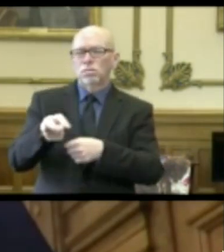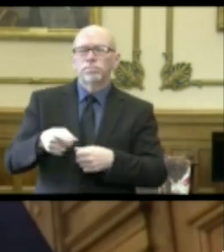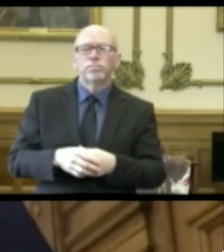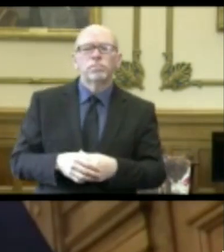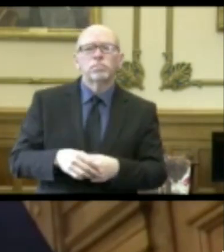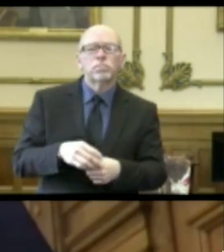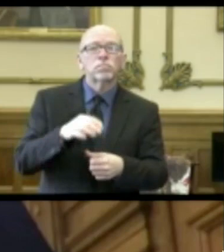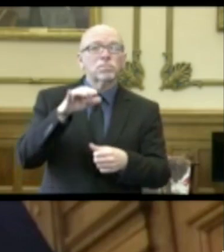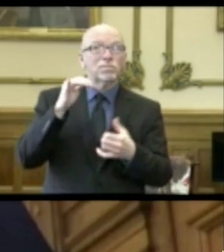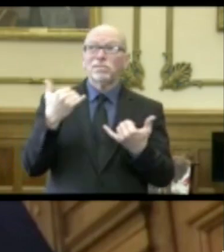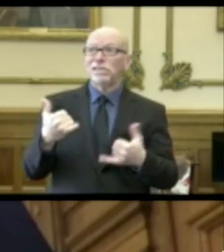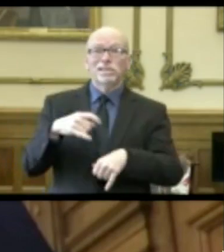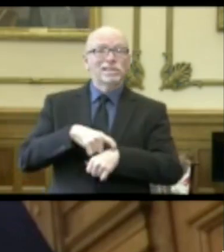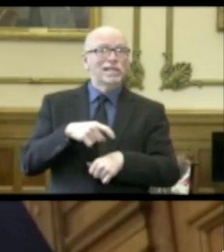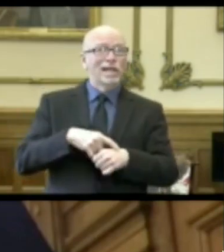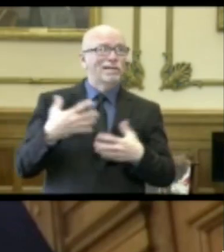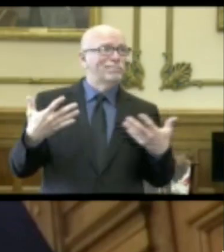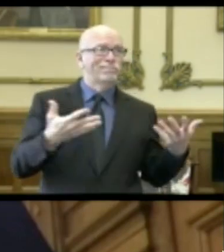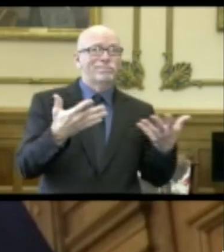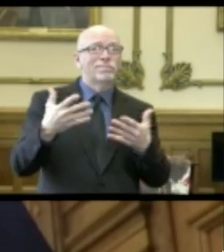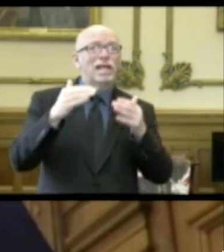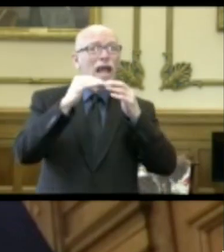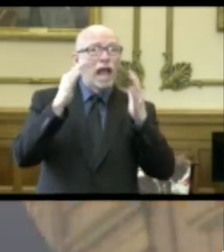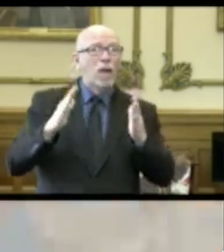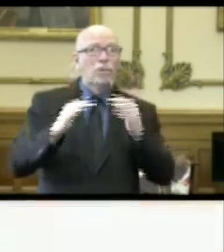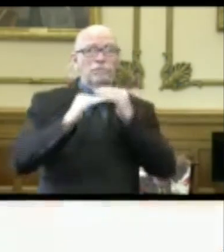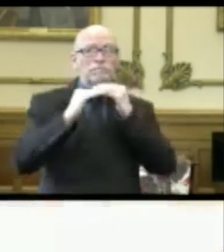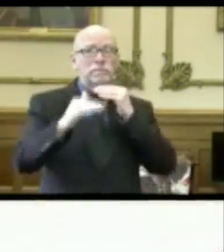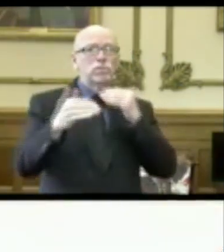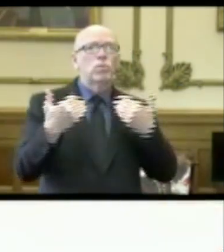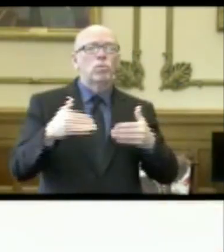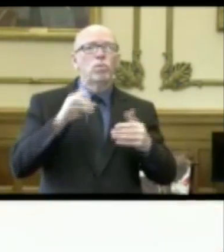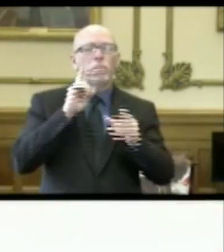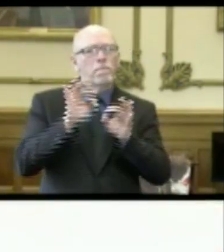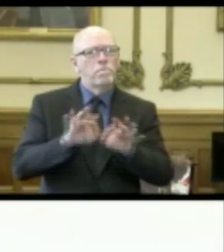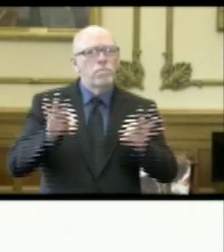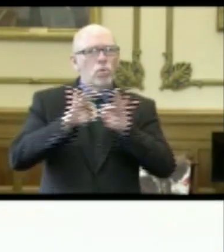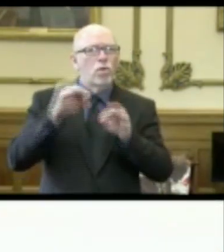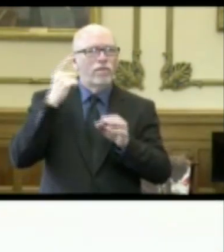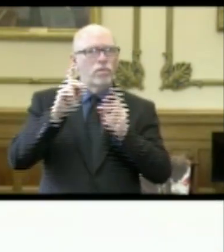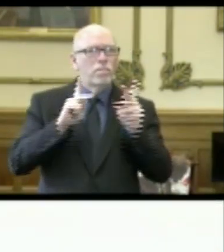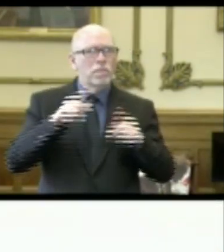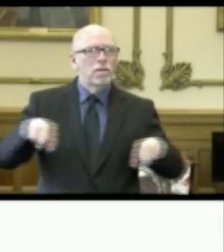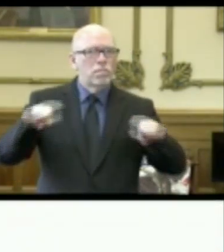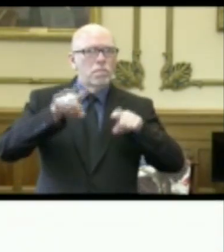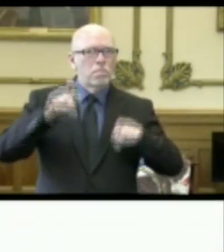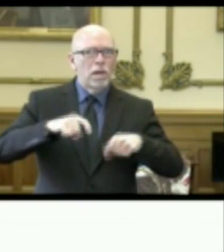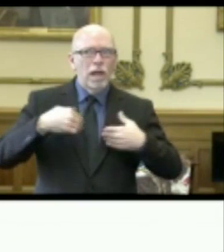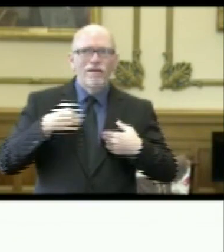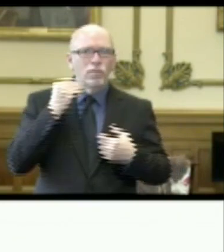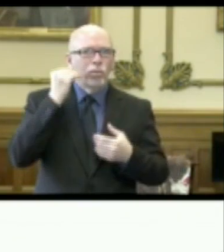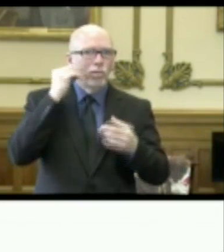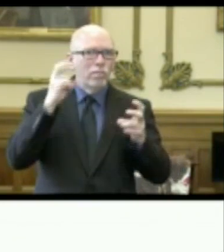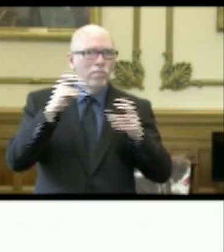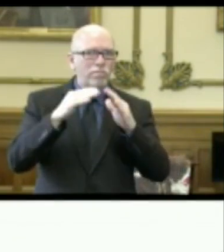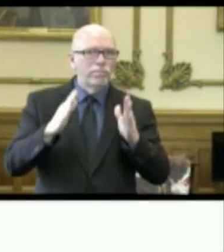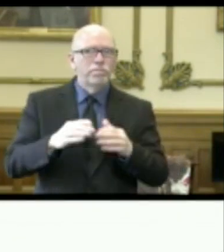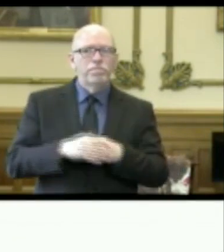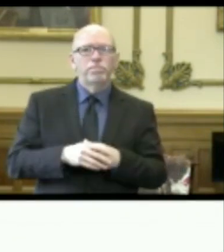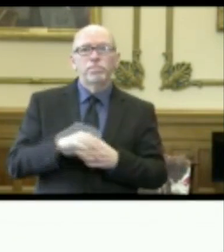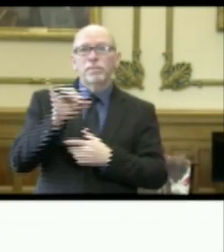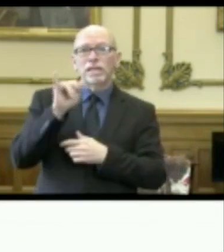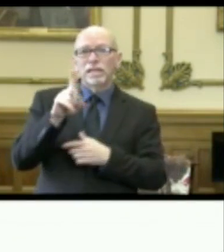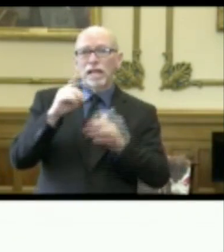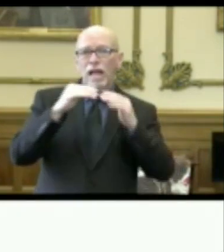uncertain times, housing stability has never been more important for our Hoosier families. And the Indiana